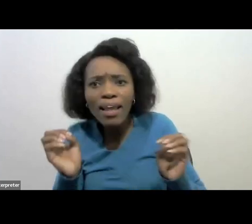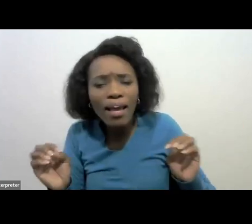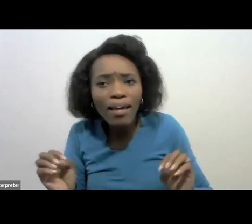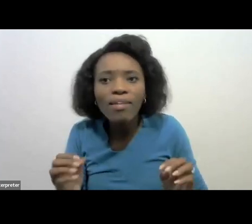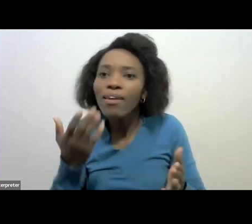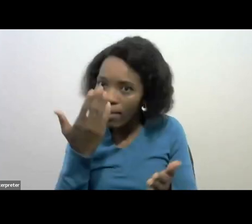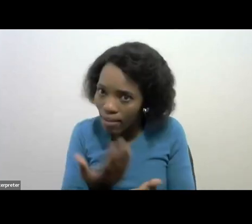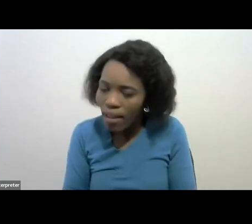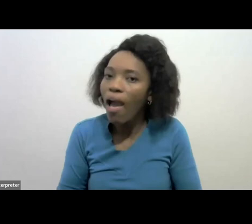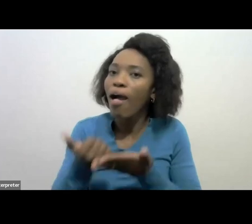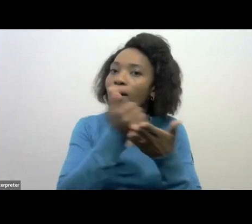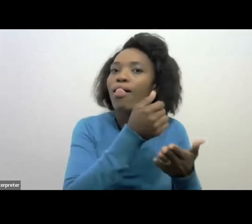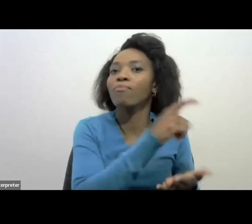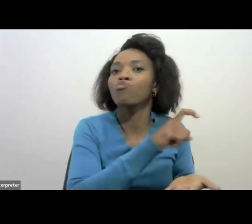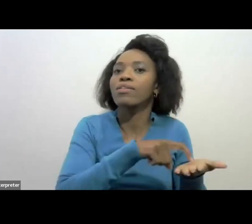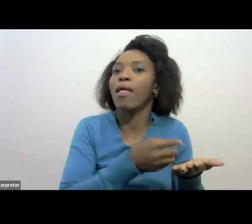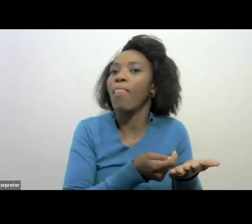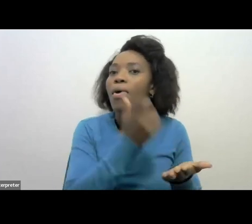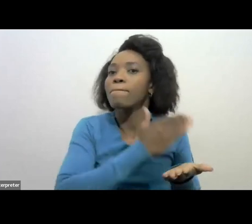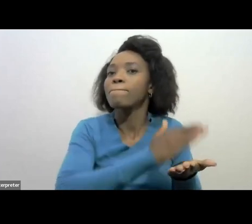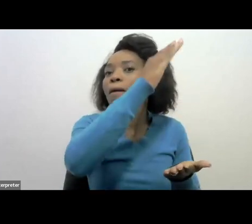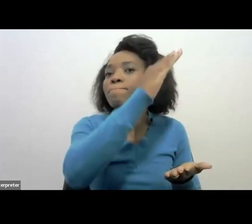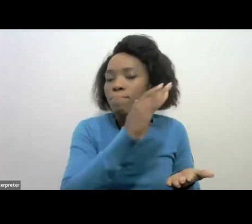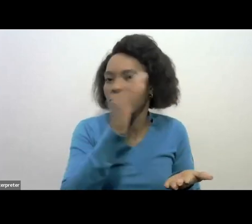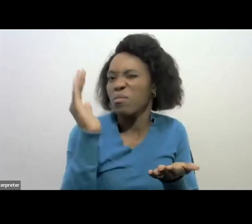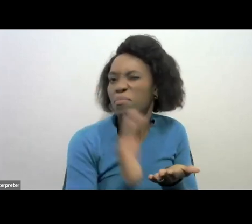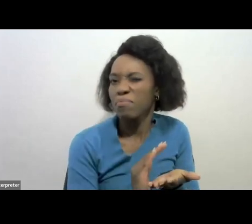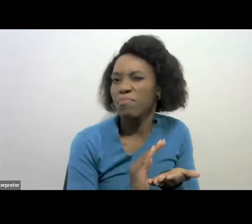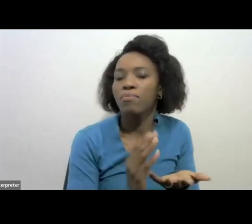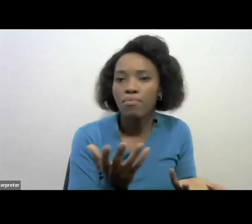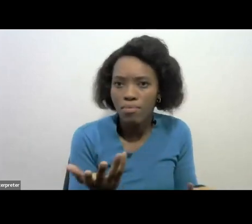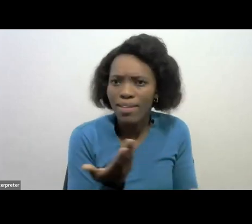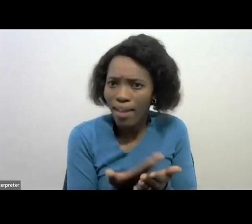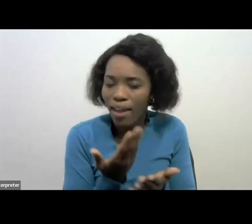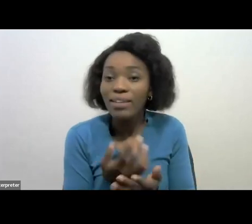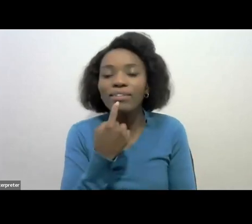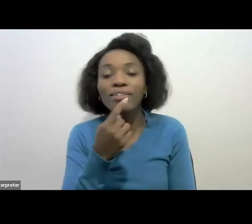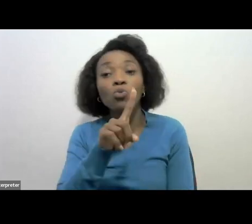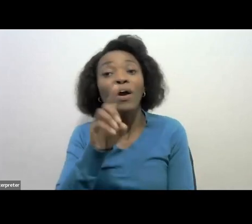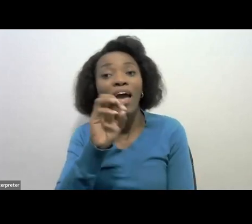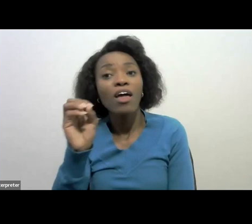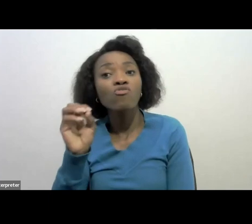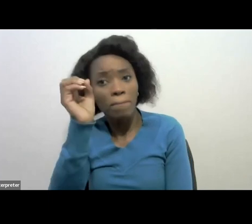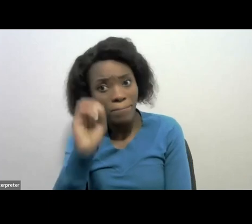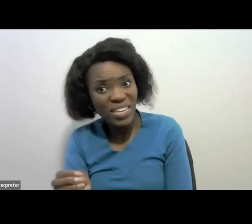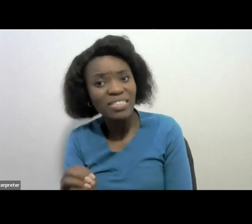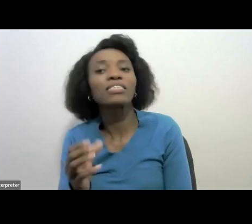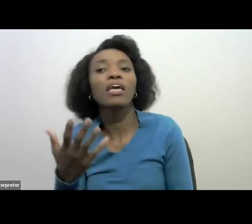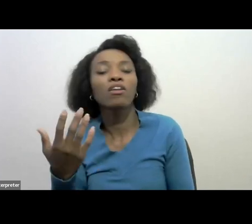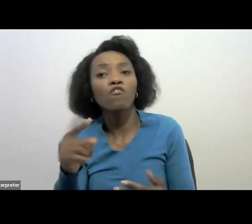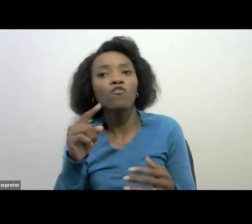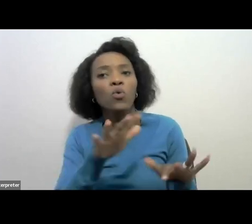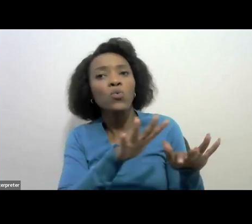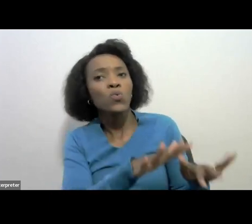relieve you of that we can try and reduce them somehow he spoke about 100 percent relief on administrative